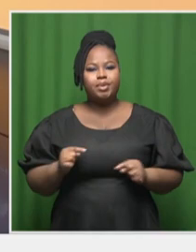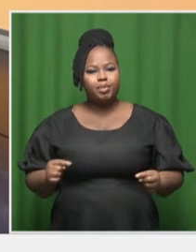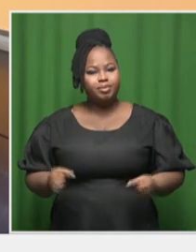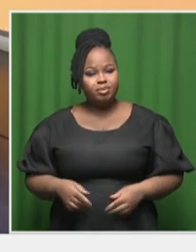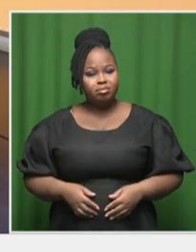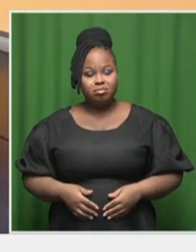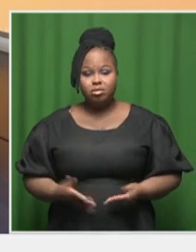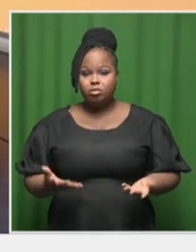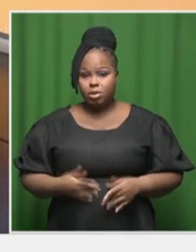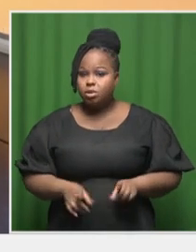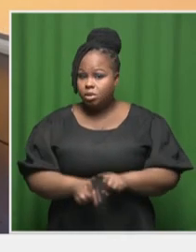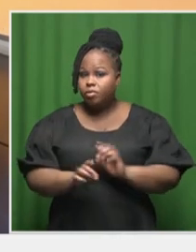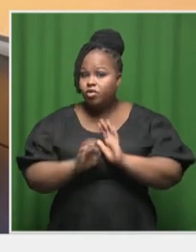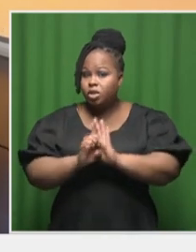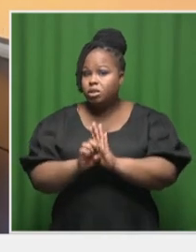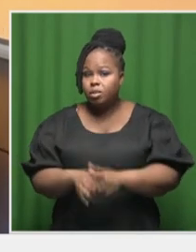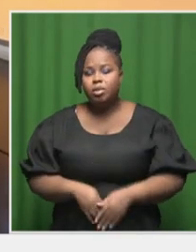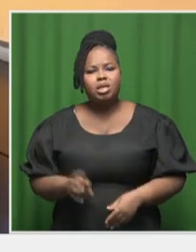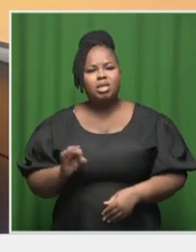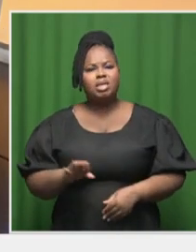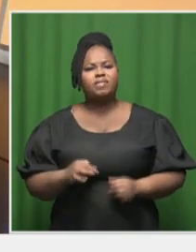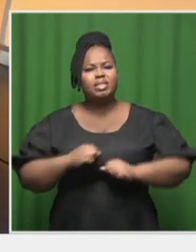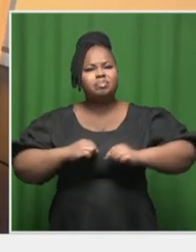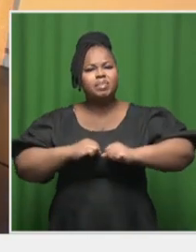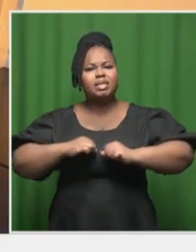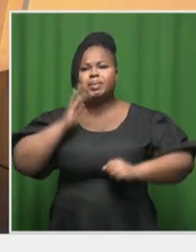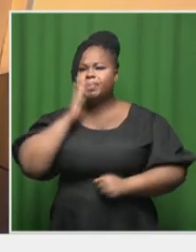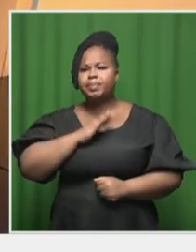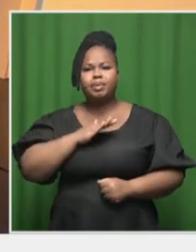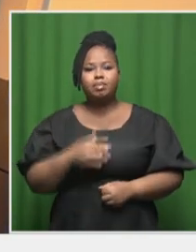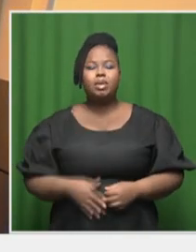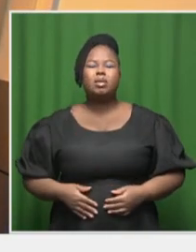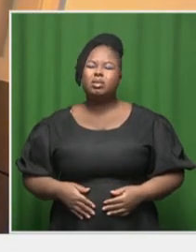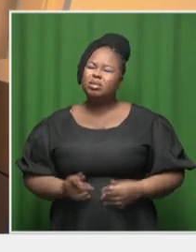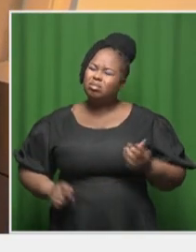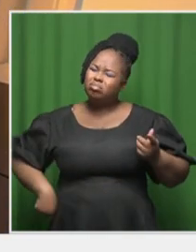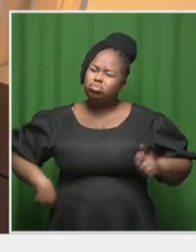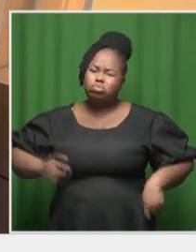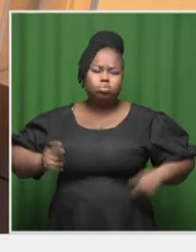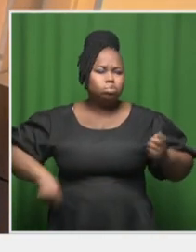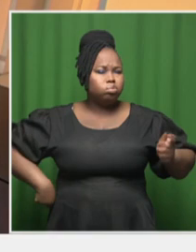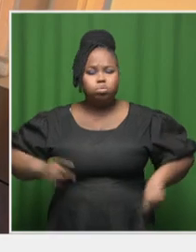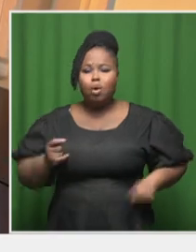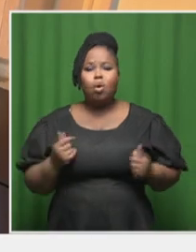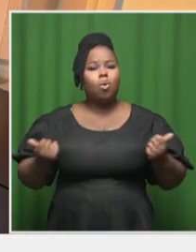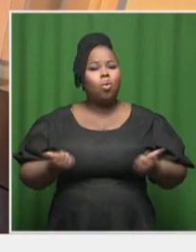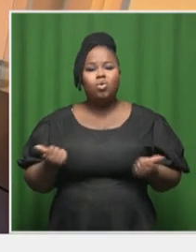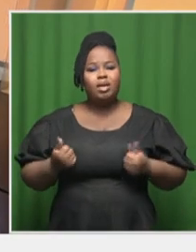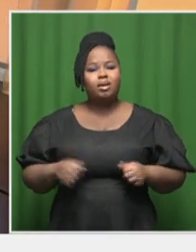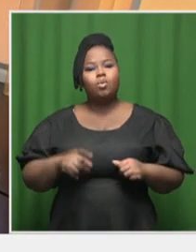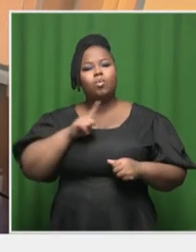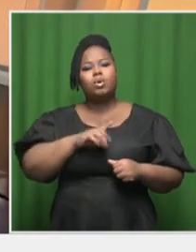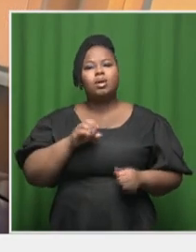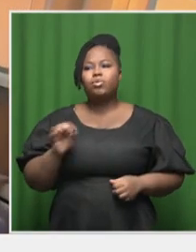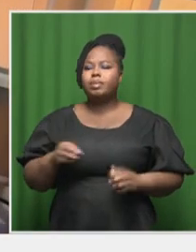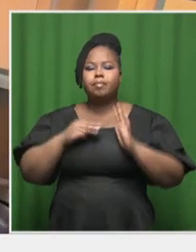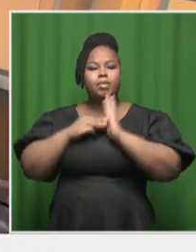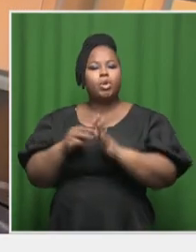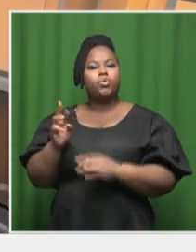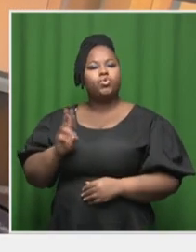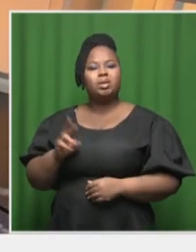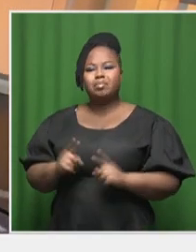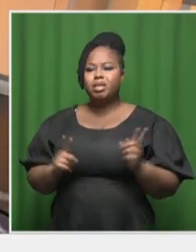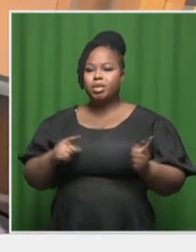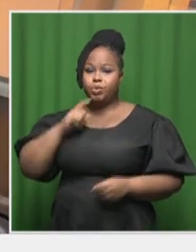of what happens when they don't get the grid space. And investors had spent a hundred million rand on these projects, and they're not being